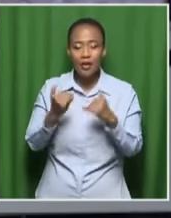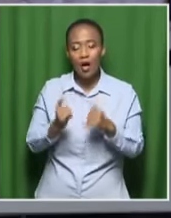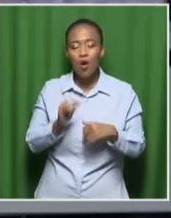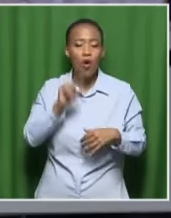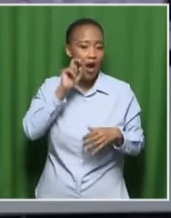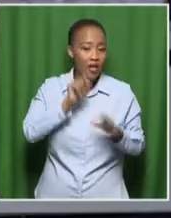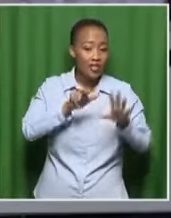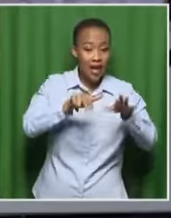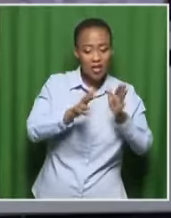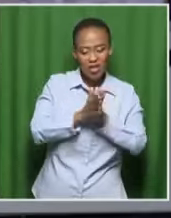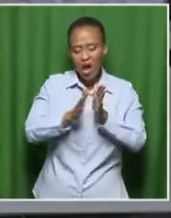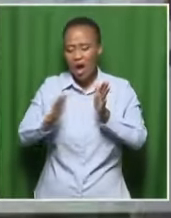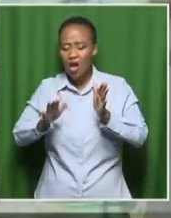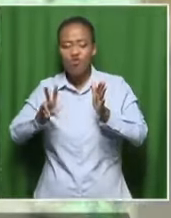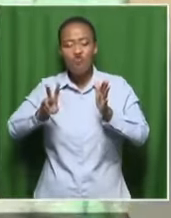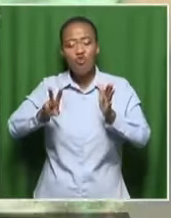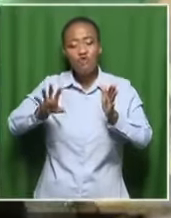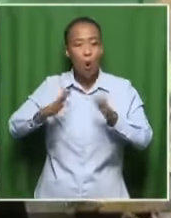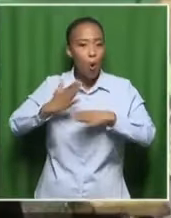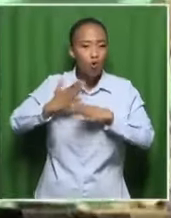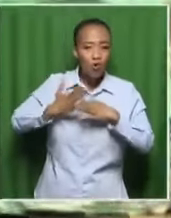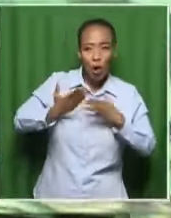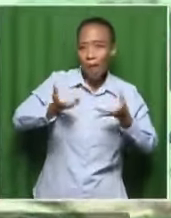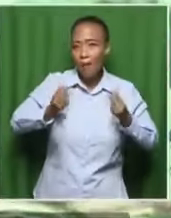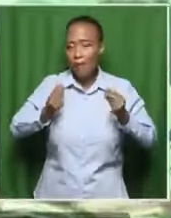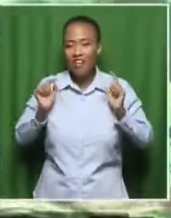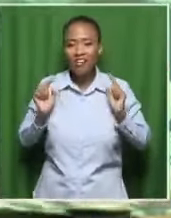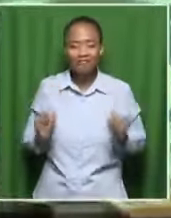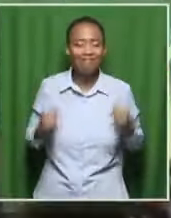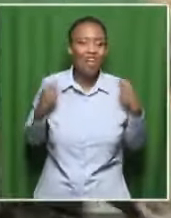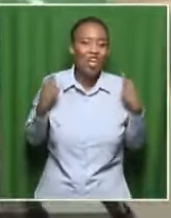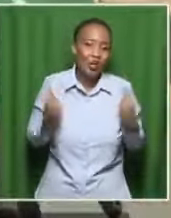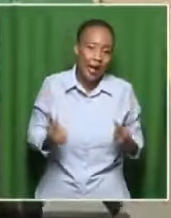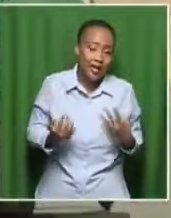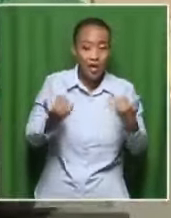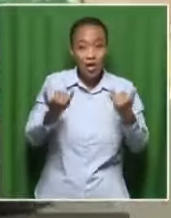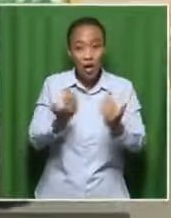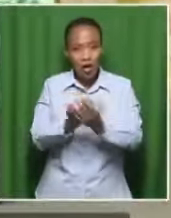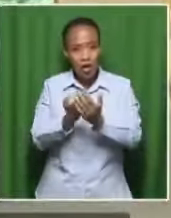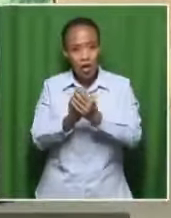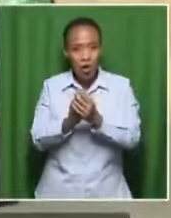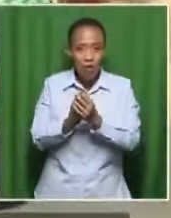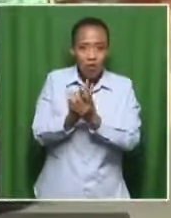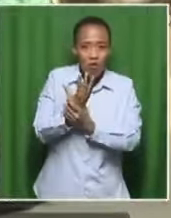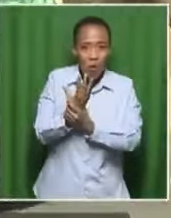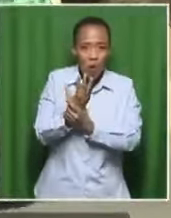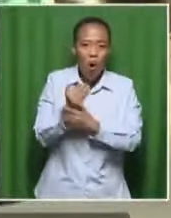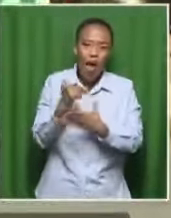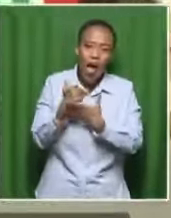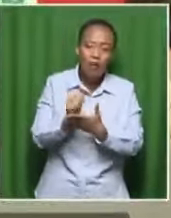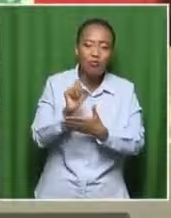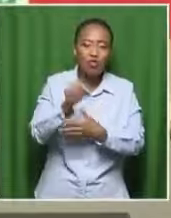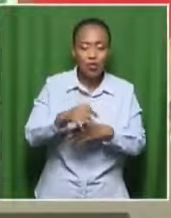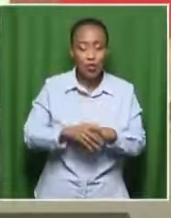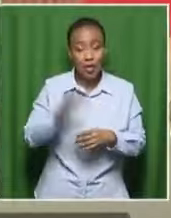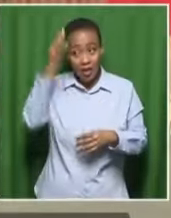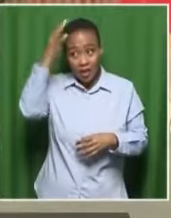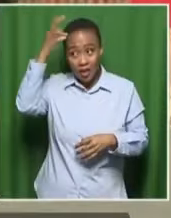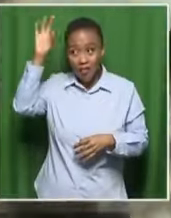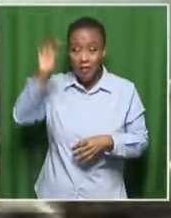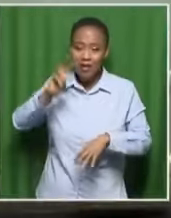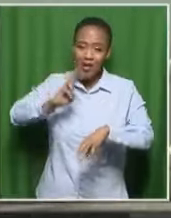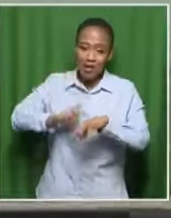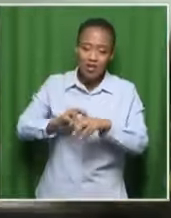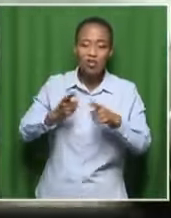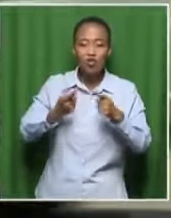cannot find work. This is not sustainable. And we need to be able to help grow the economy. How does a government do that? Well, it does it by creating a conducive